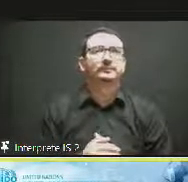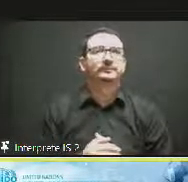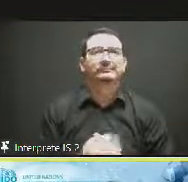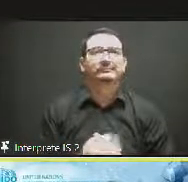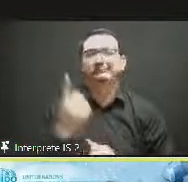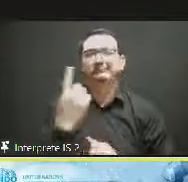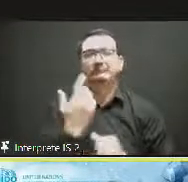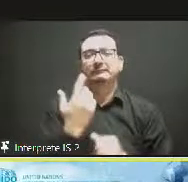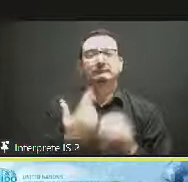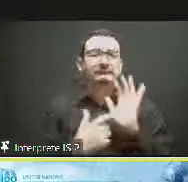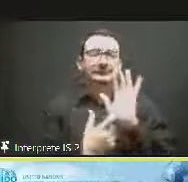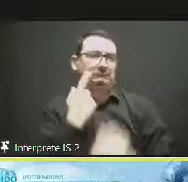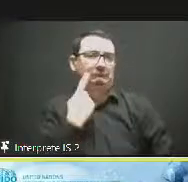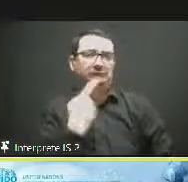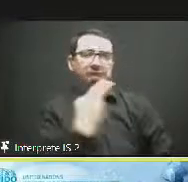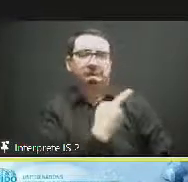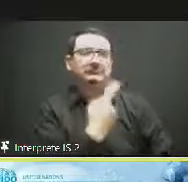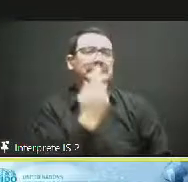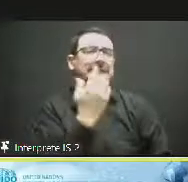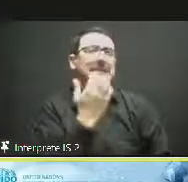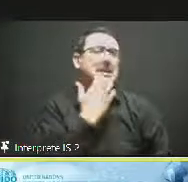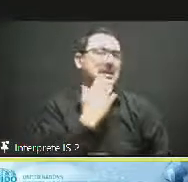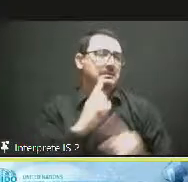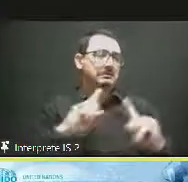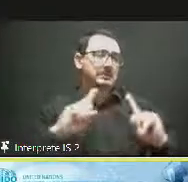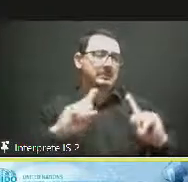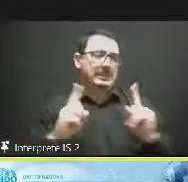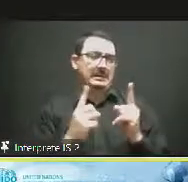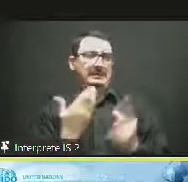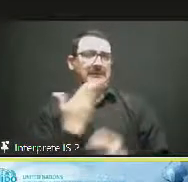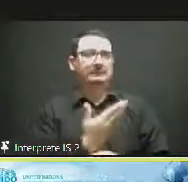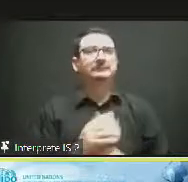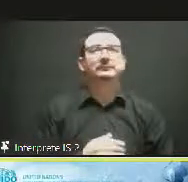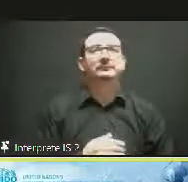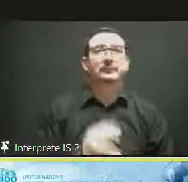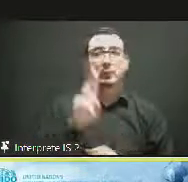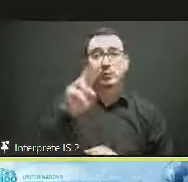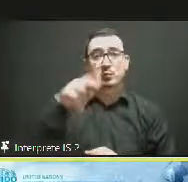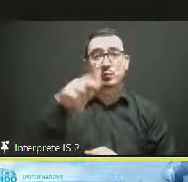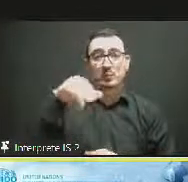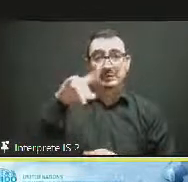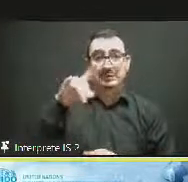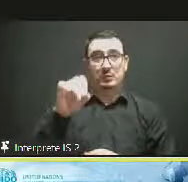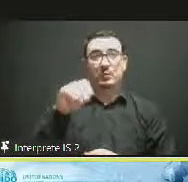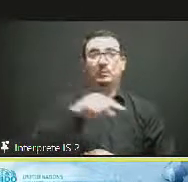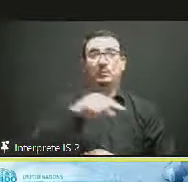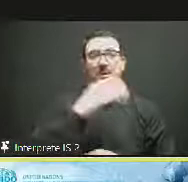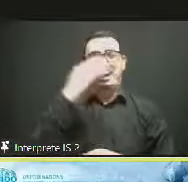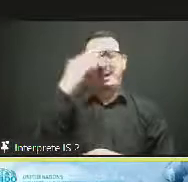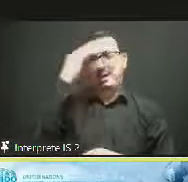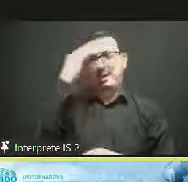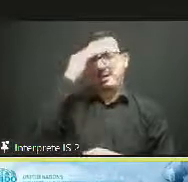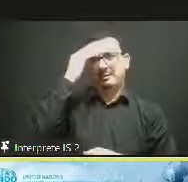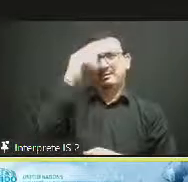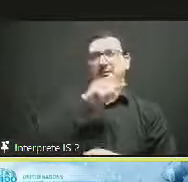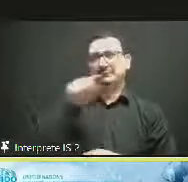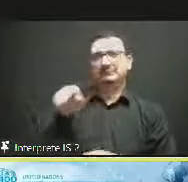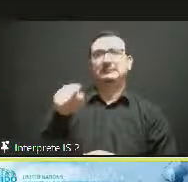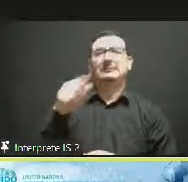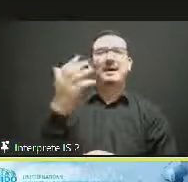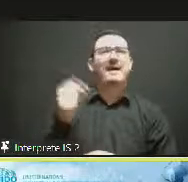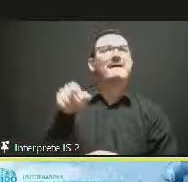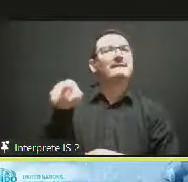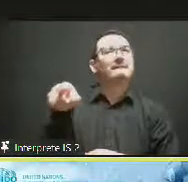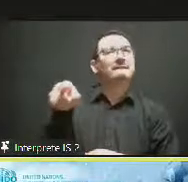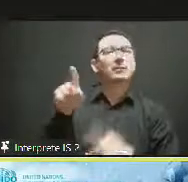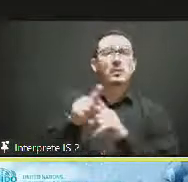UNIDO side, we understand that there are several opportunities and challenges or barriers that